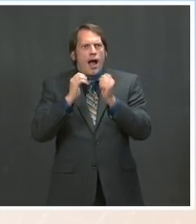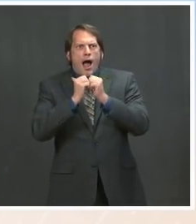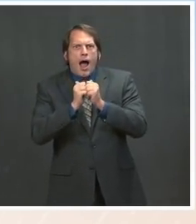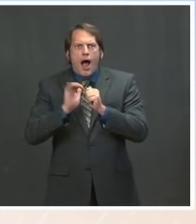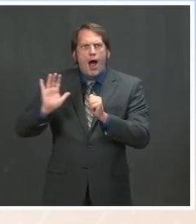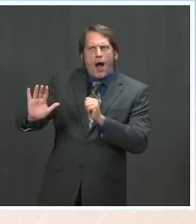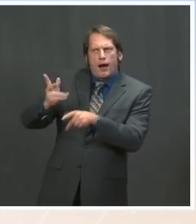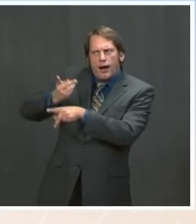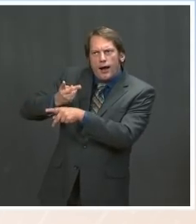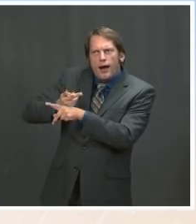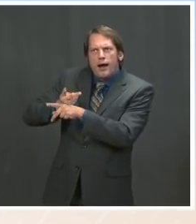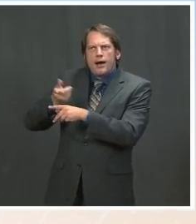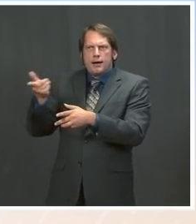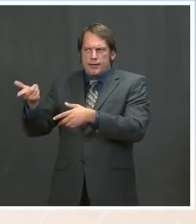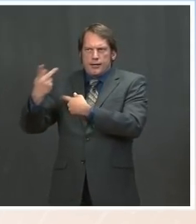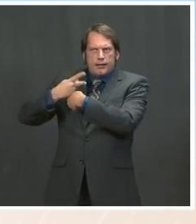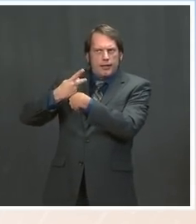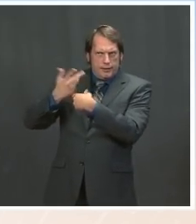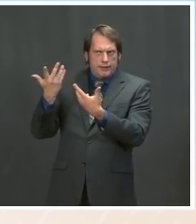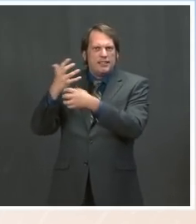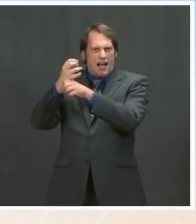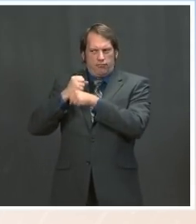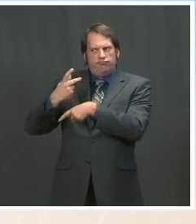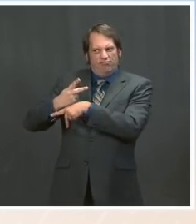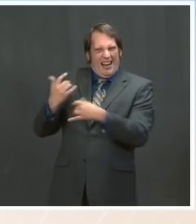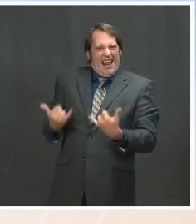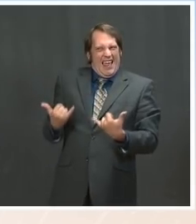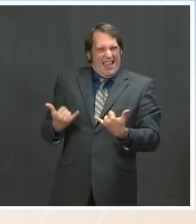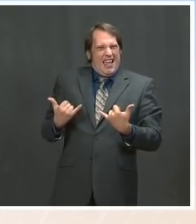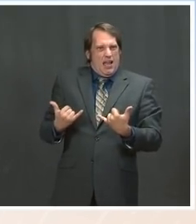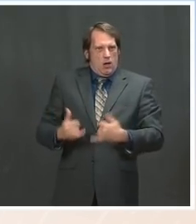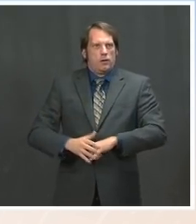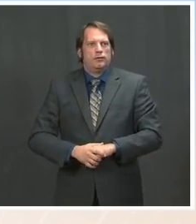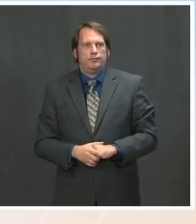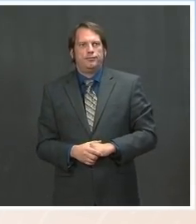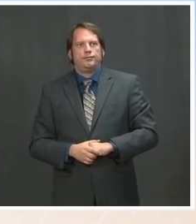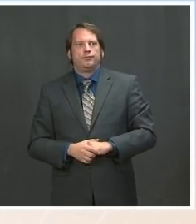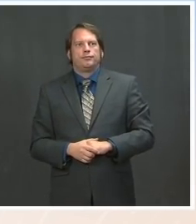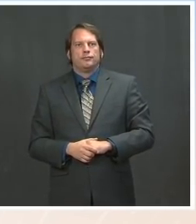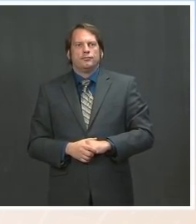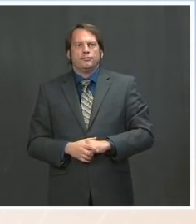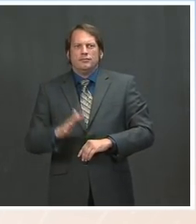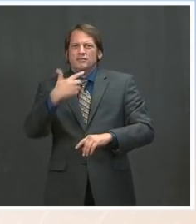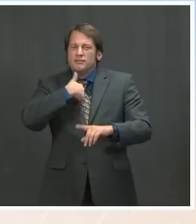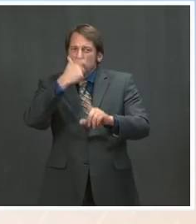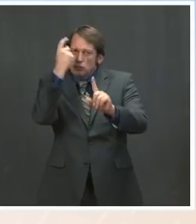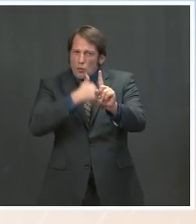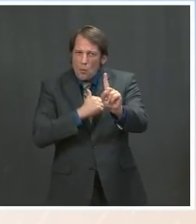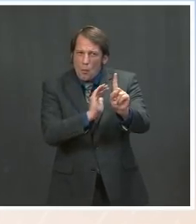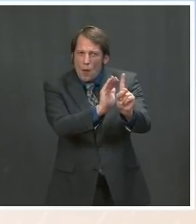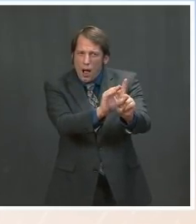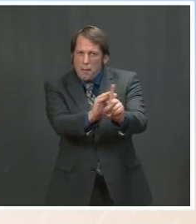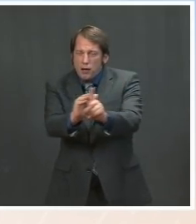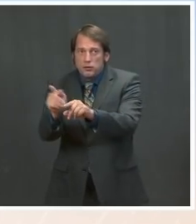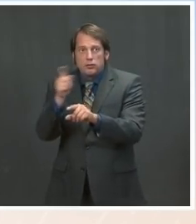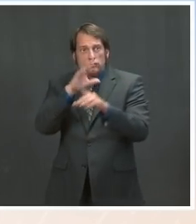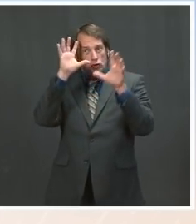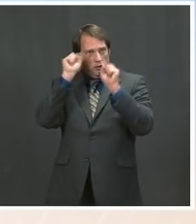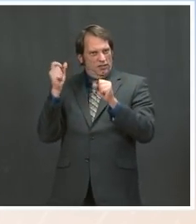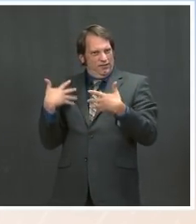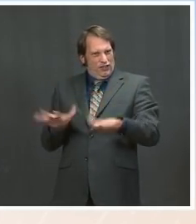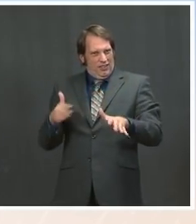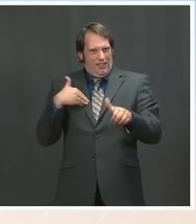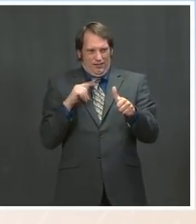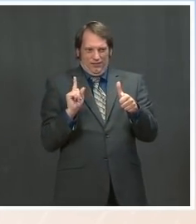Let me say that, as a reminder, in the President's first conversation with President Putin, he raised a range of